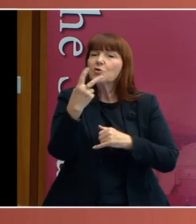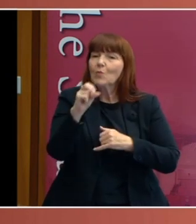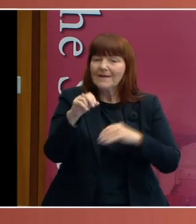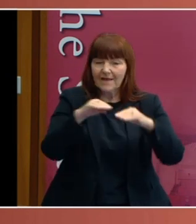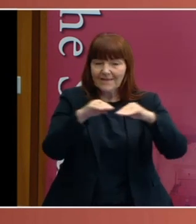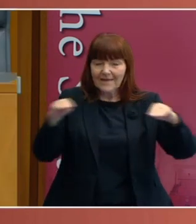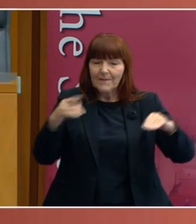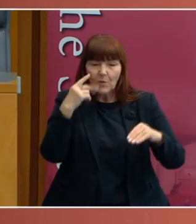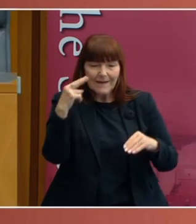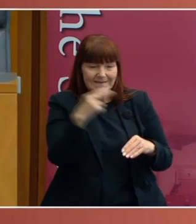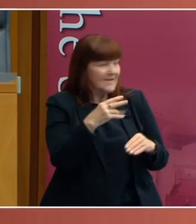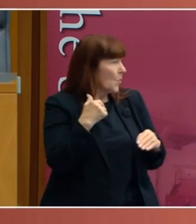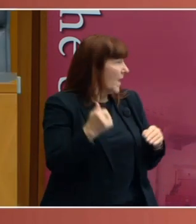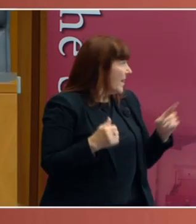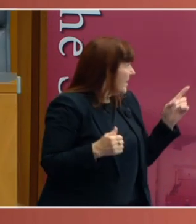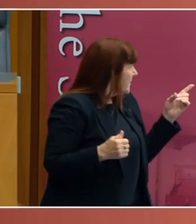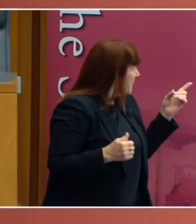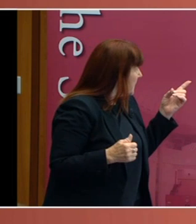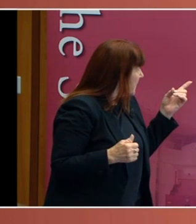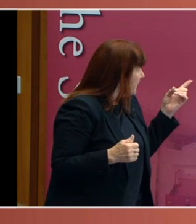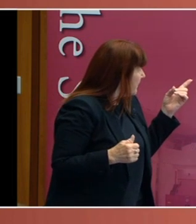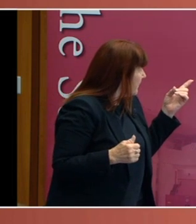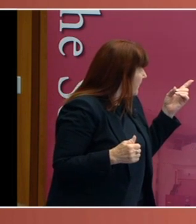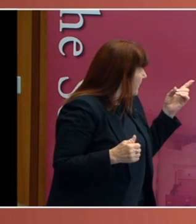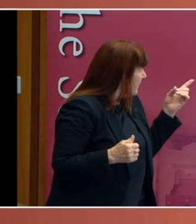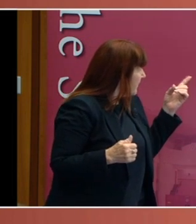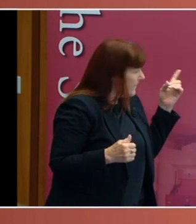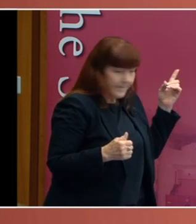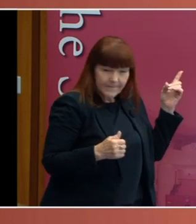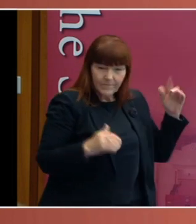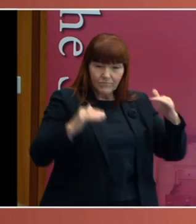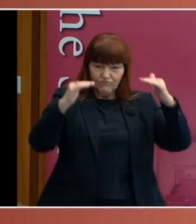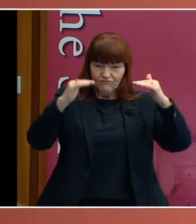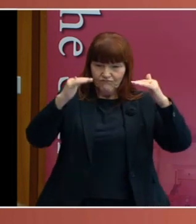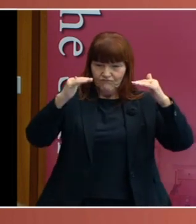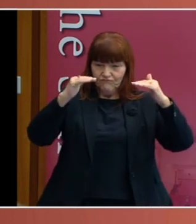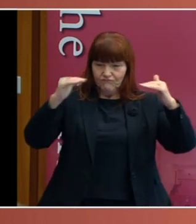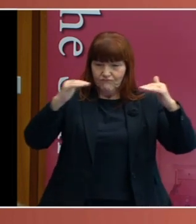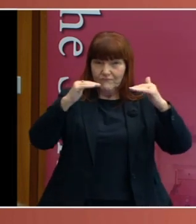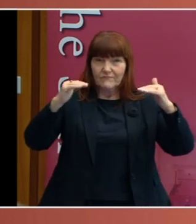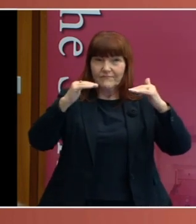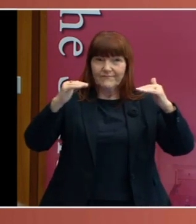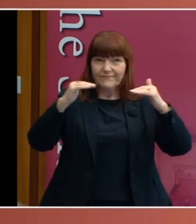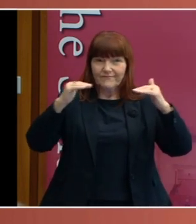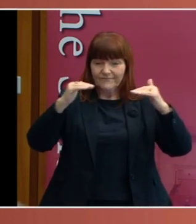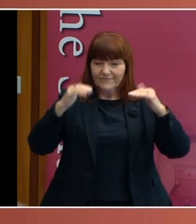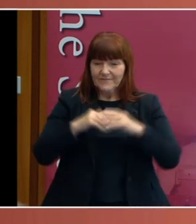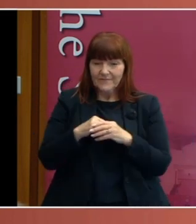not be able to see very well there, but anyone watching, it's that one there, okay, so that line